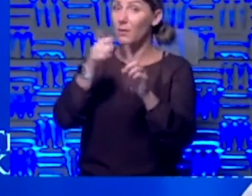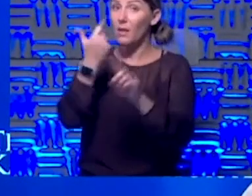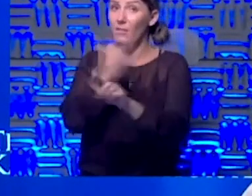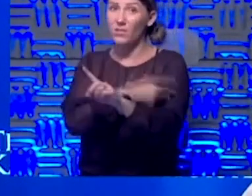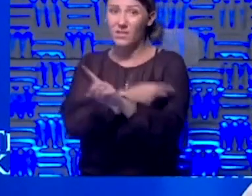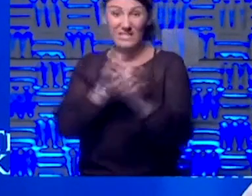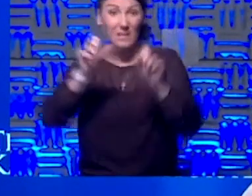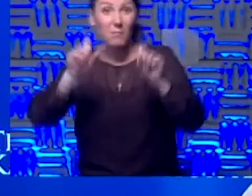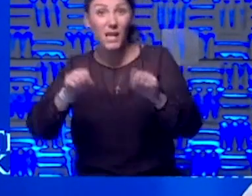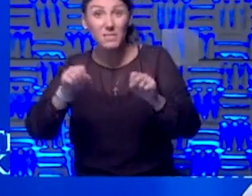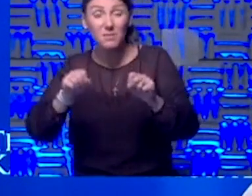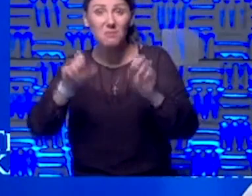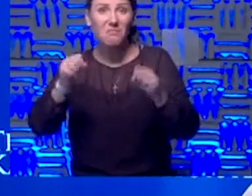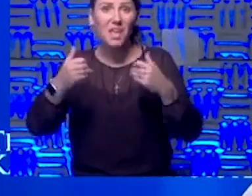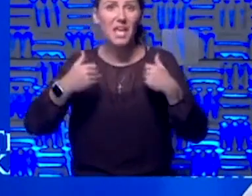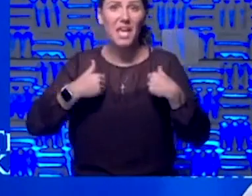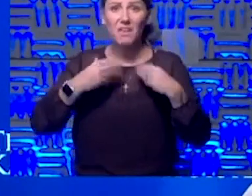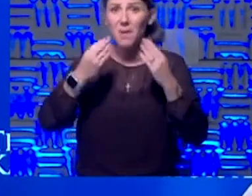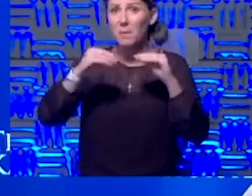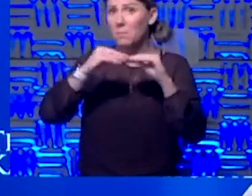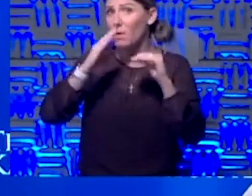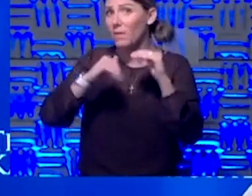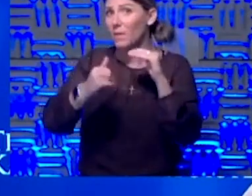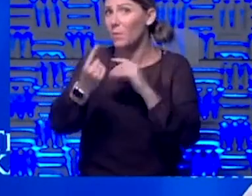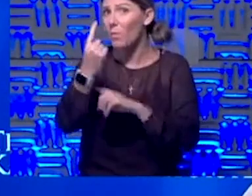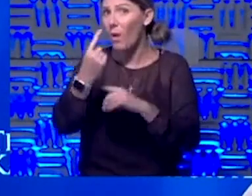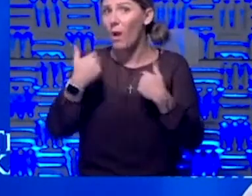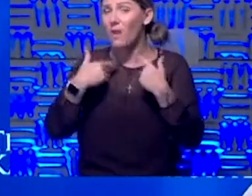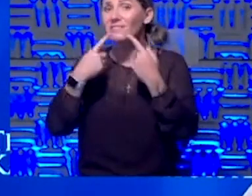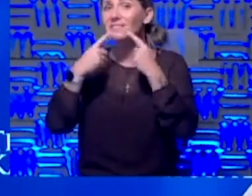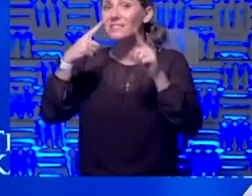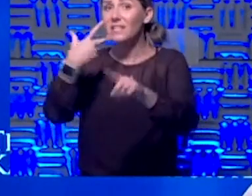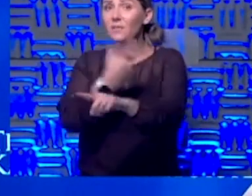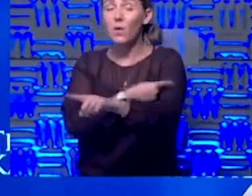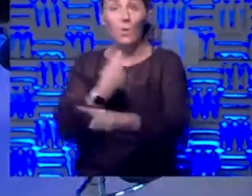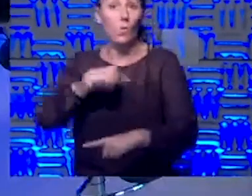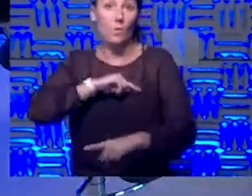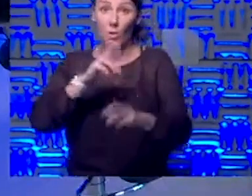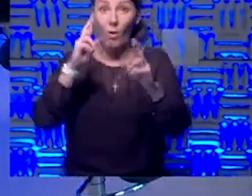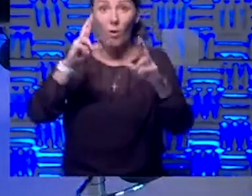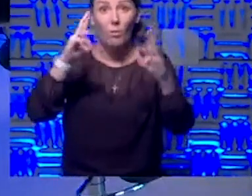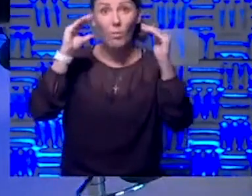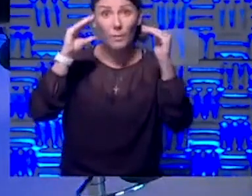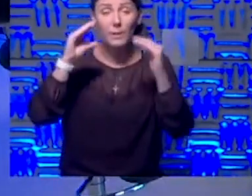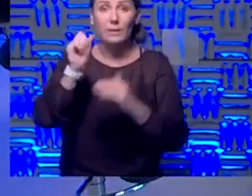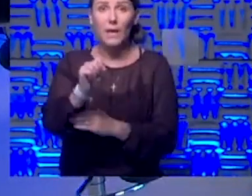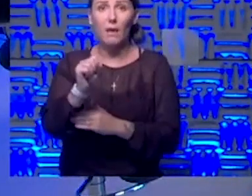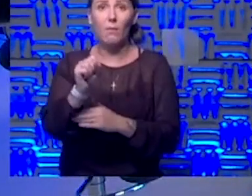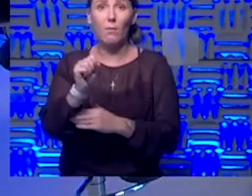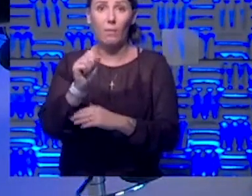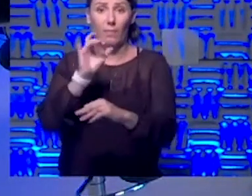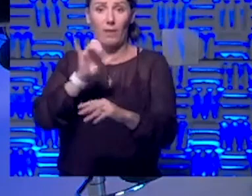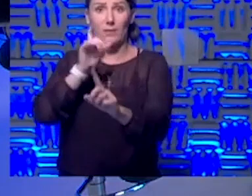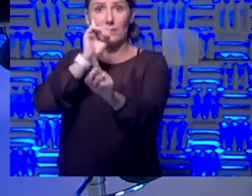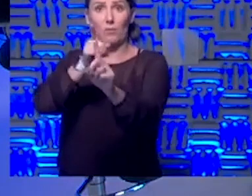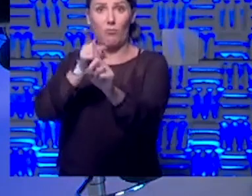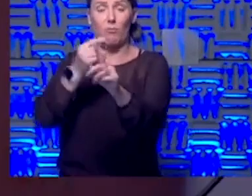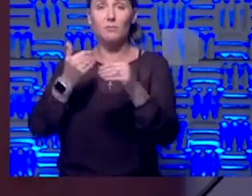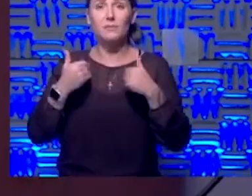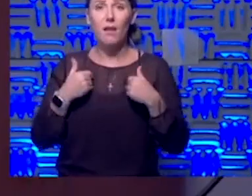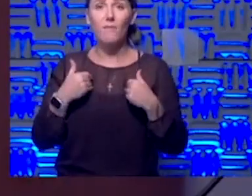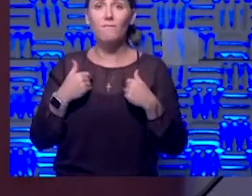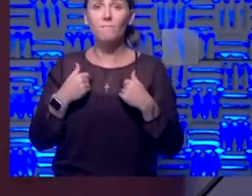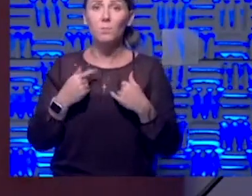Is it possible that you could have more than one of these companies have a successful vaccine? We hope so. mean, ultimately, that is the goal to have,